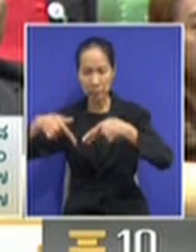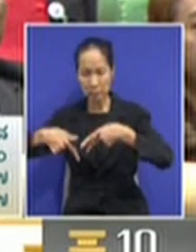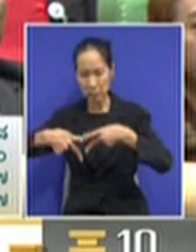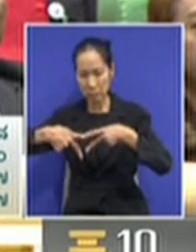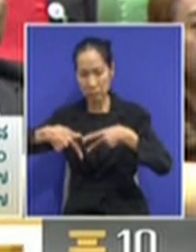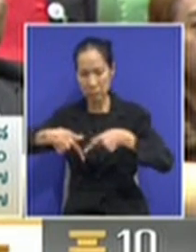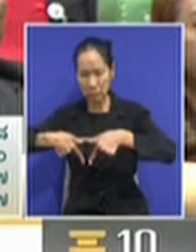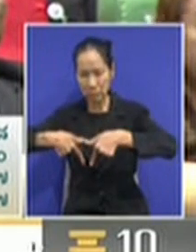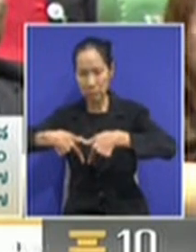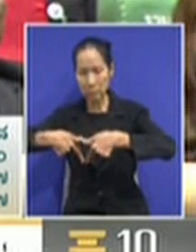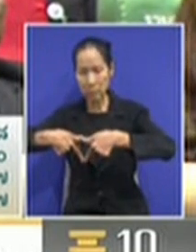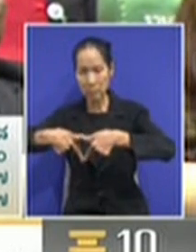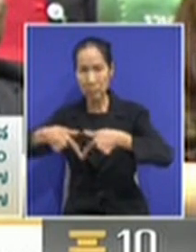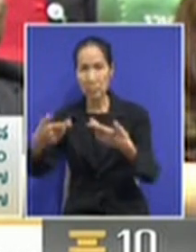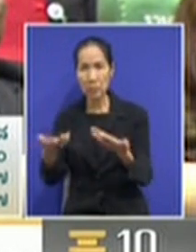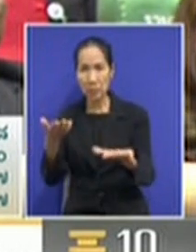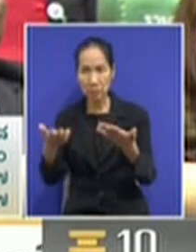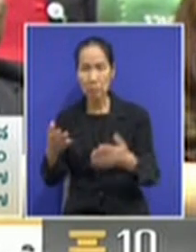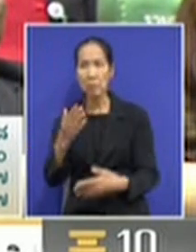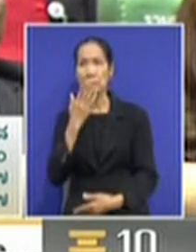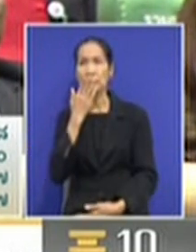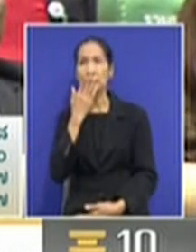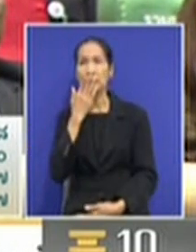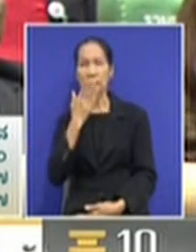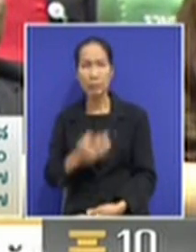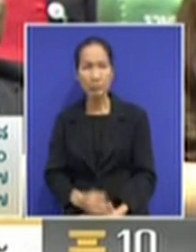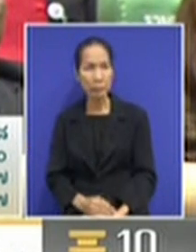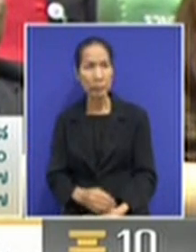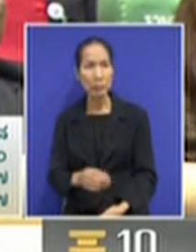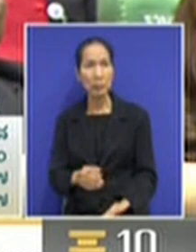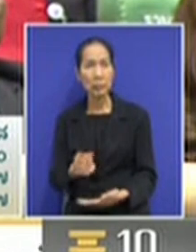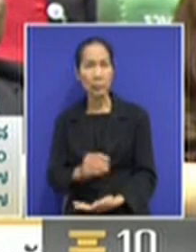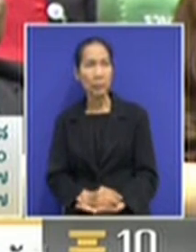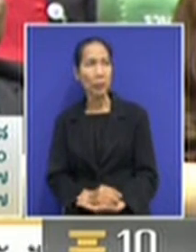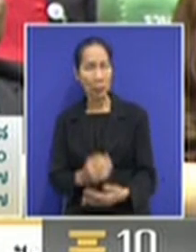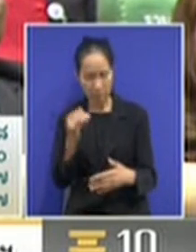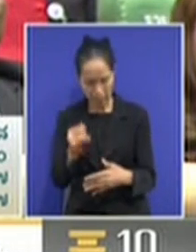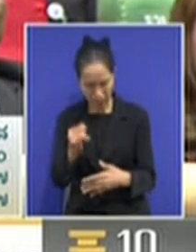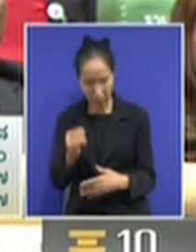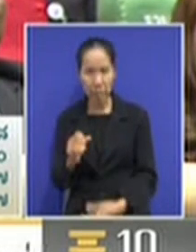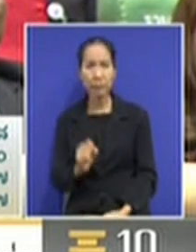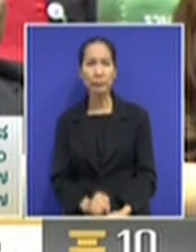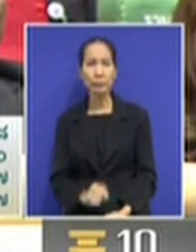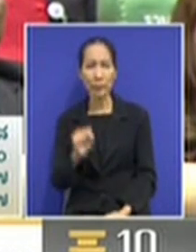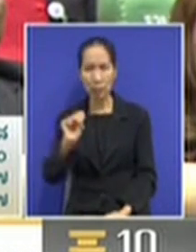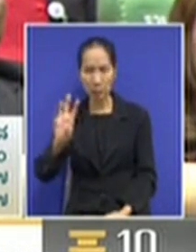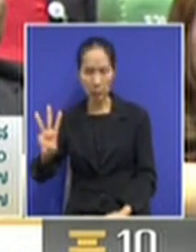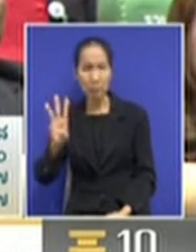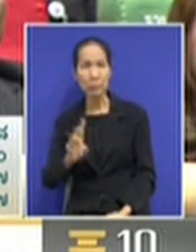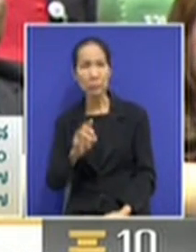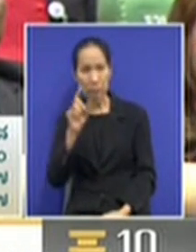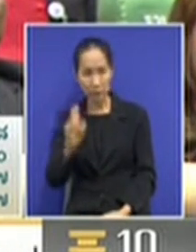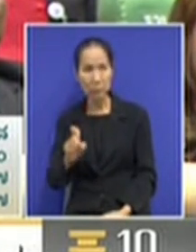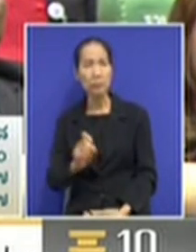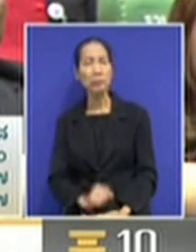And we don't have to mention the strong support from 250 senators. So it means that they can sell through having